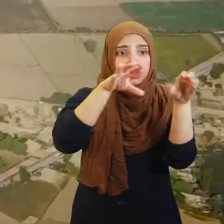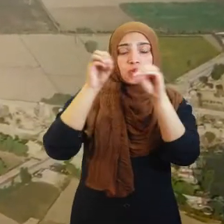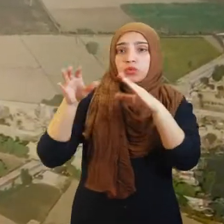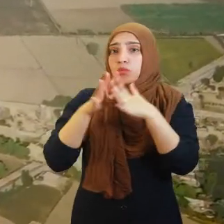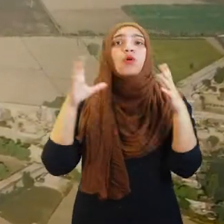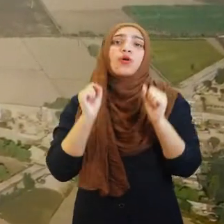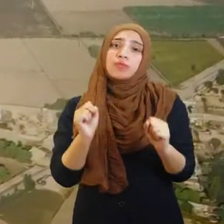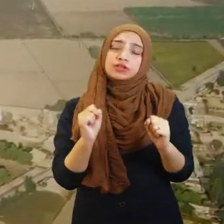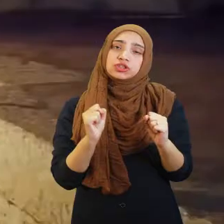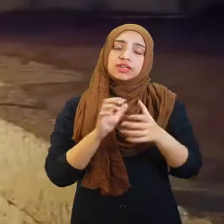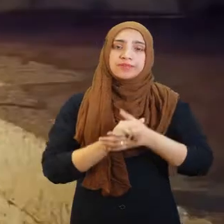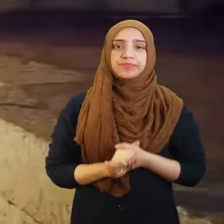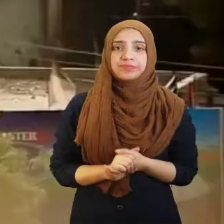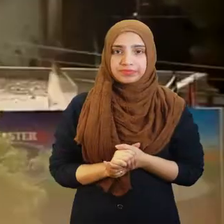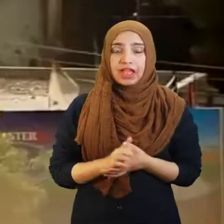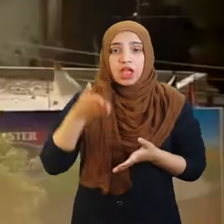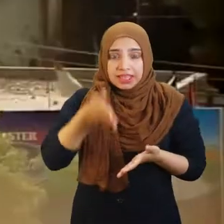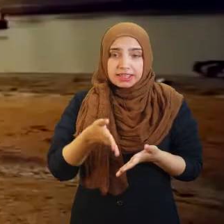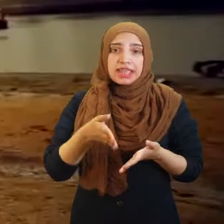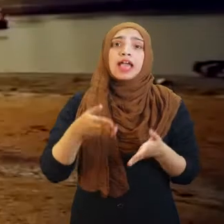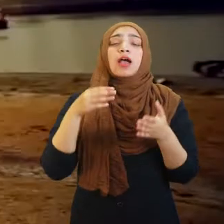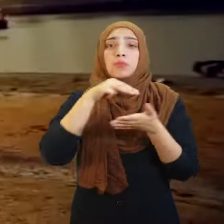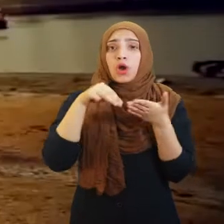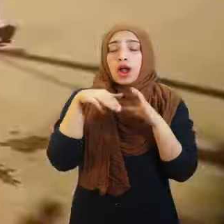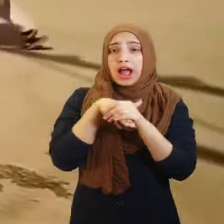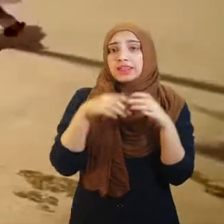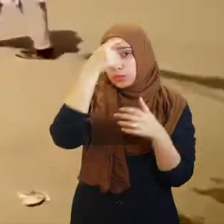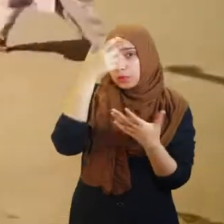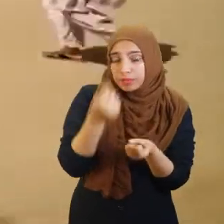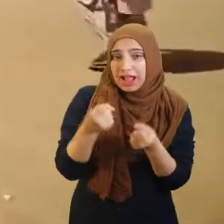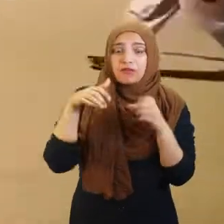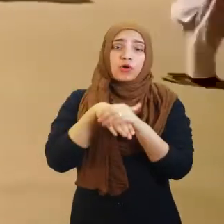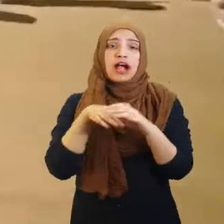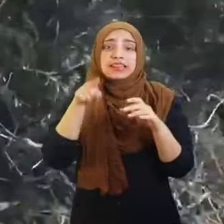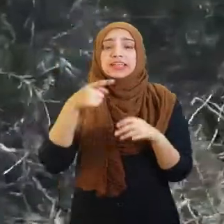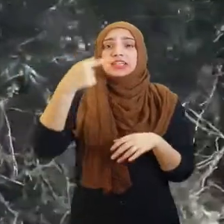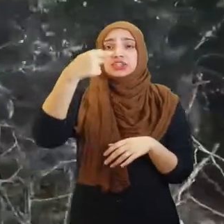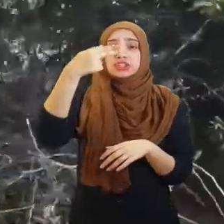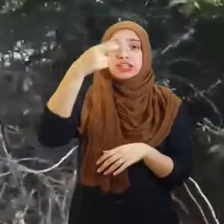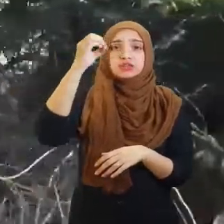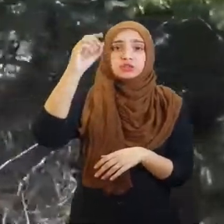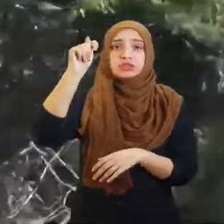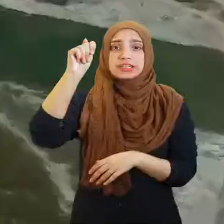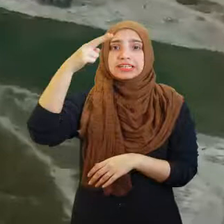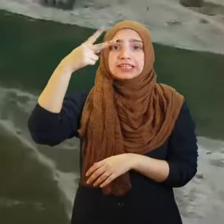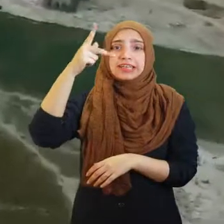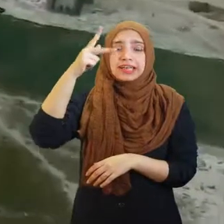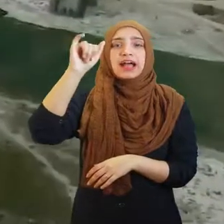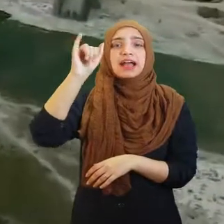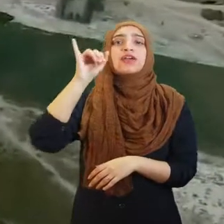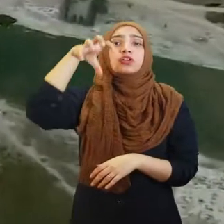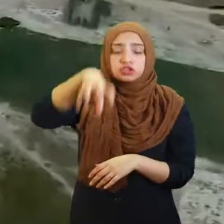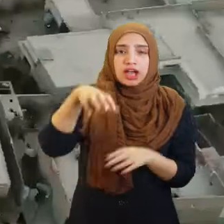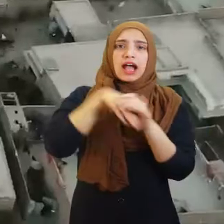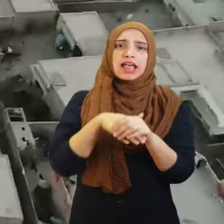that meet their needs. The situation is more or less the same in Dharki, the city of Khodki district in Sindh, where there are